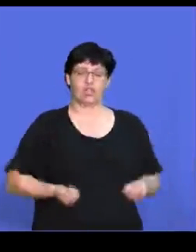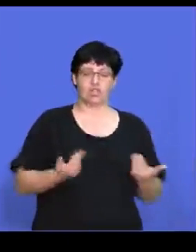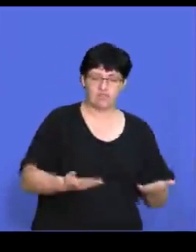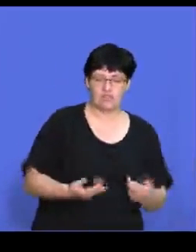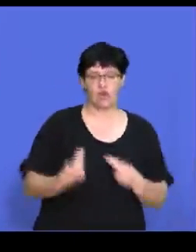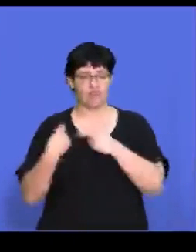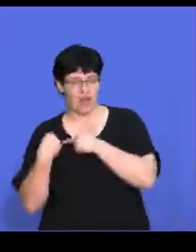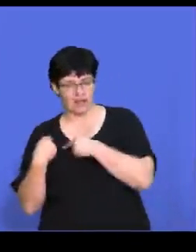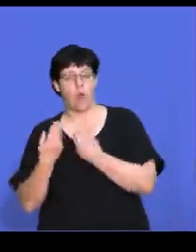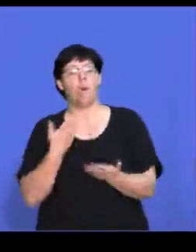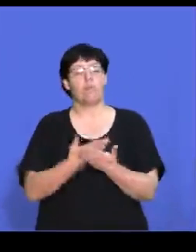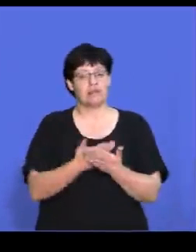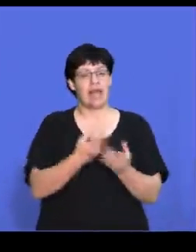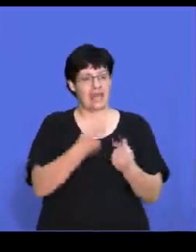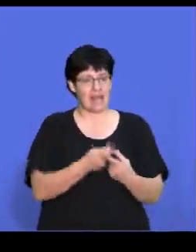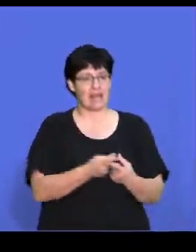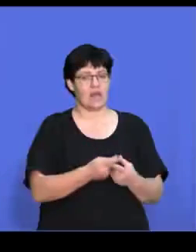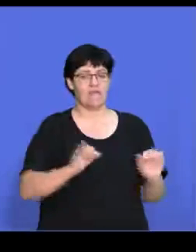ability to make prompt deliveries.